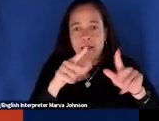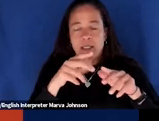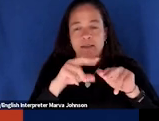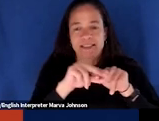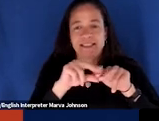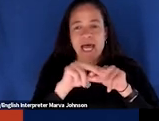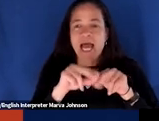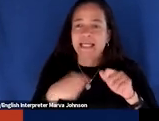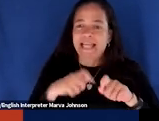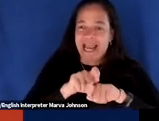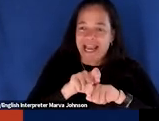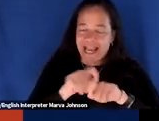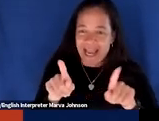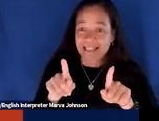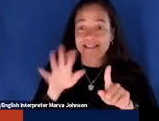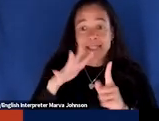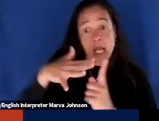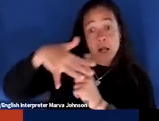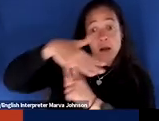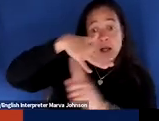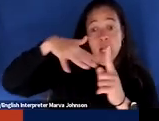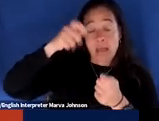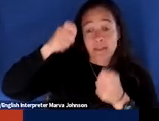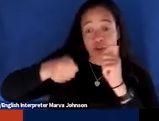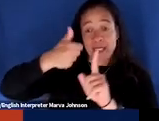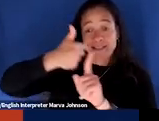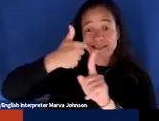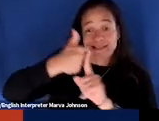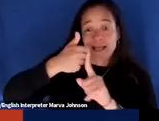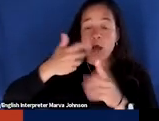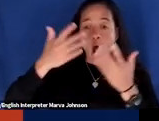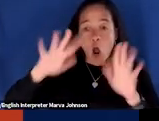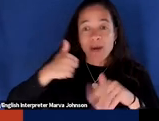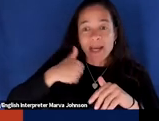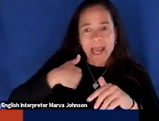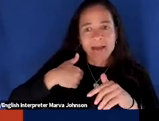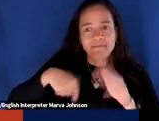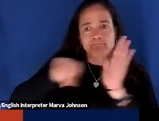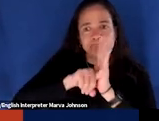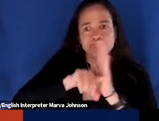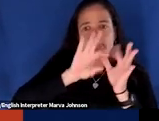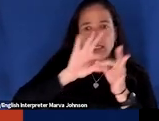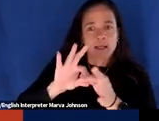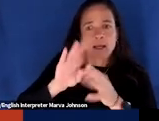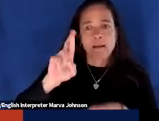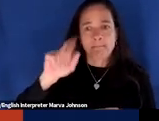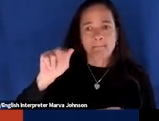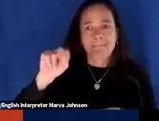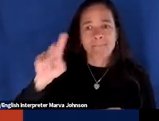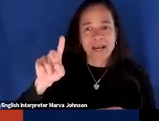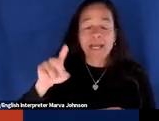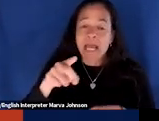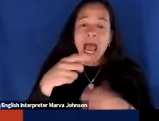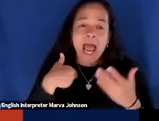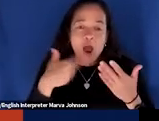whether climate change itself has a branding problem for the reason i i mentioned you know you imagine it as something